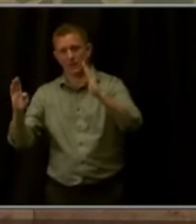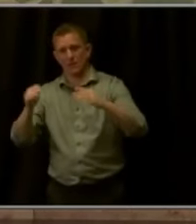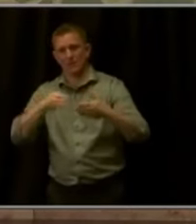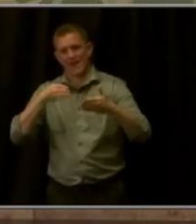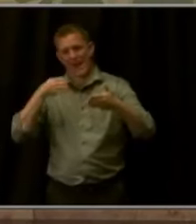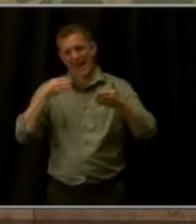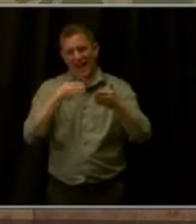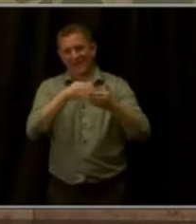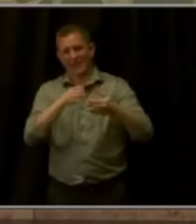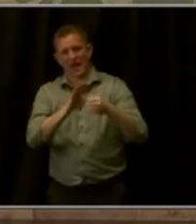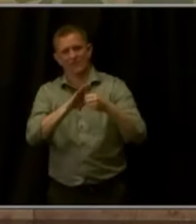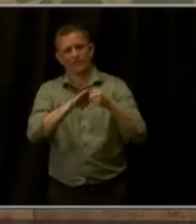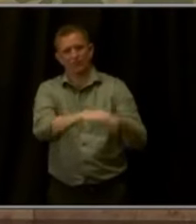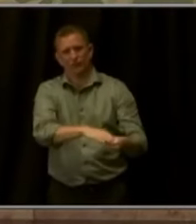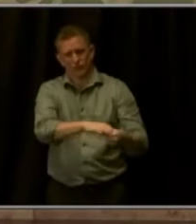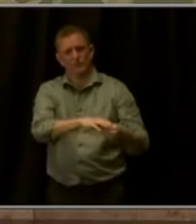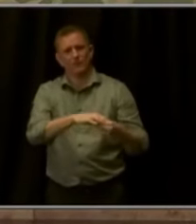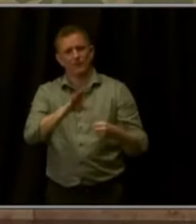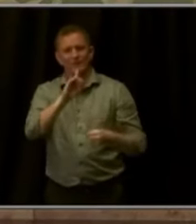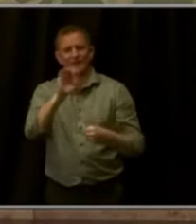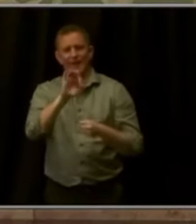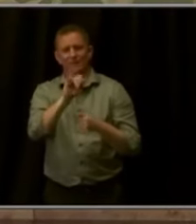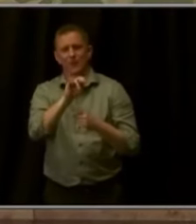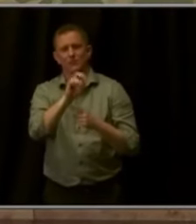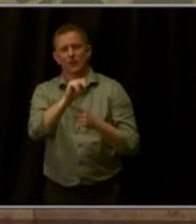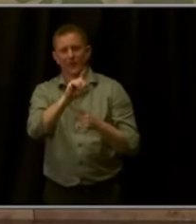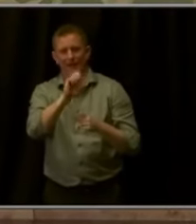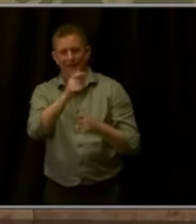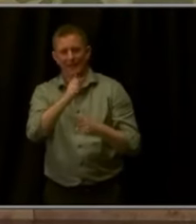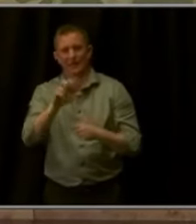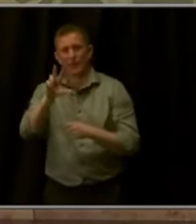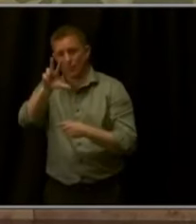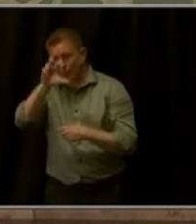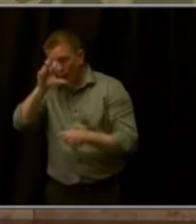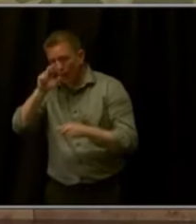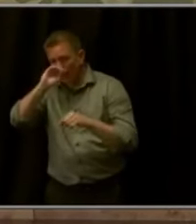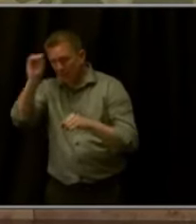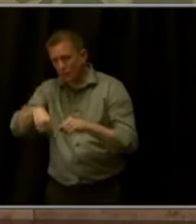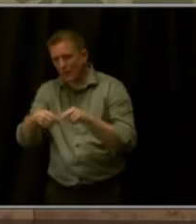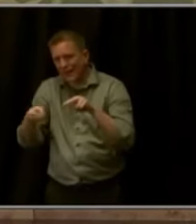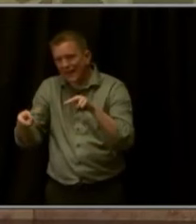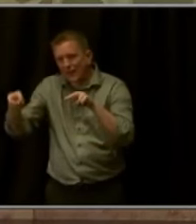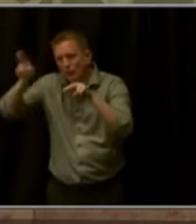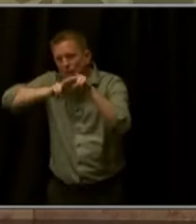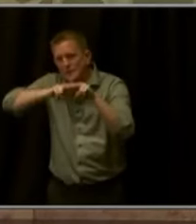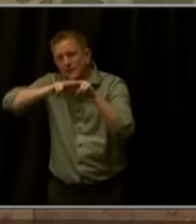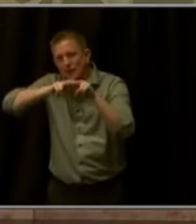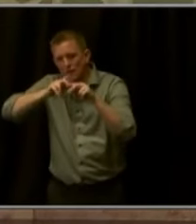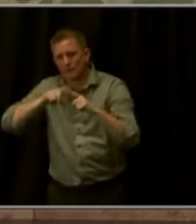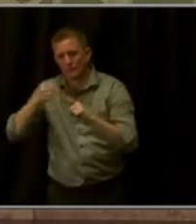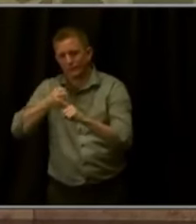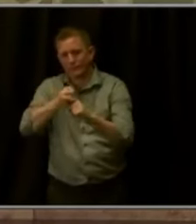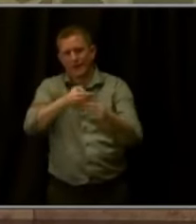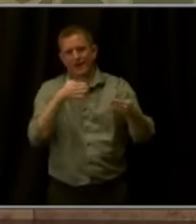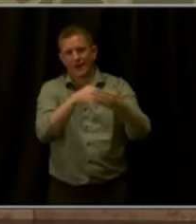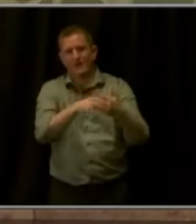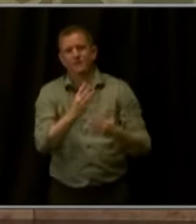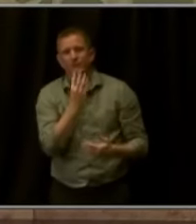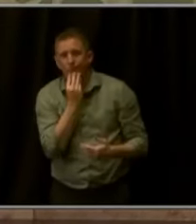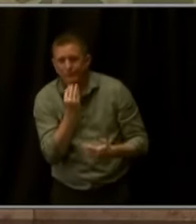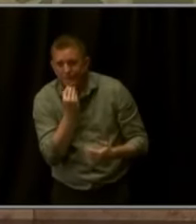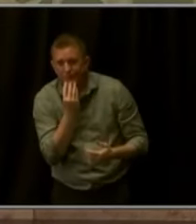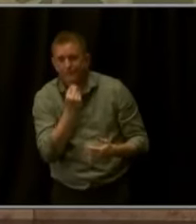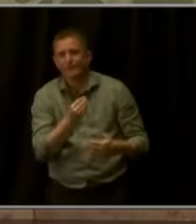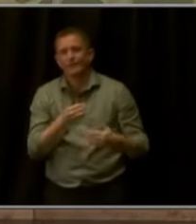increase in anti-Semitic incidents nationwide. The rise in anti-Semitism, Islamophobia, and